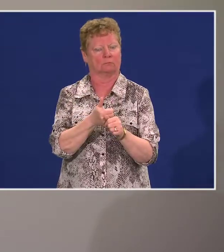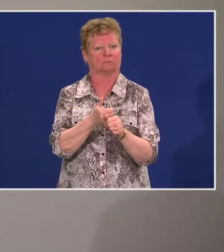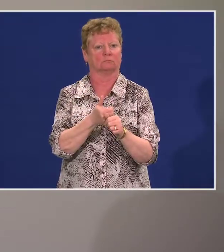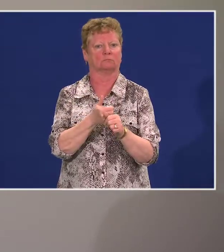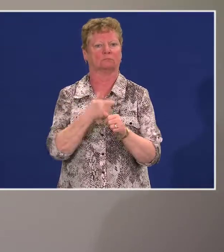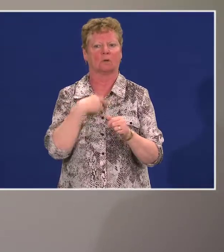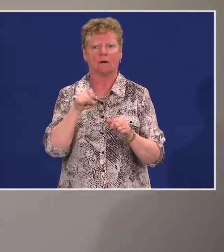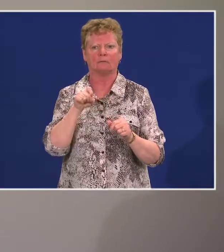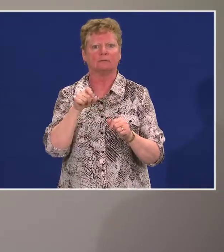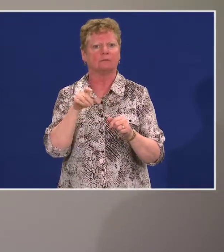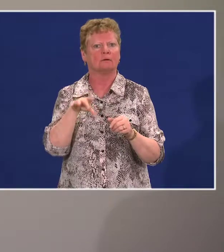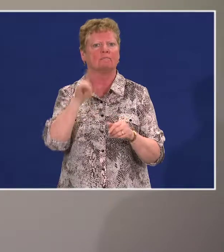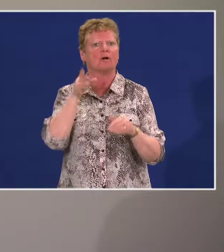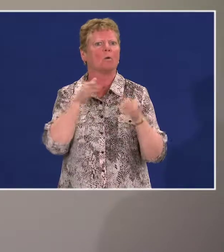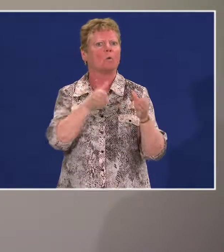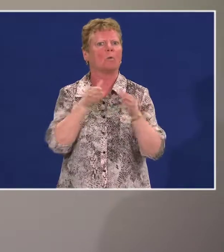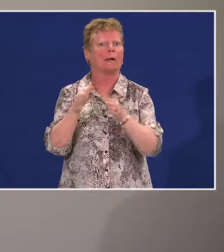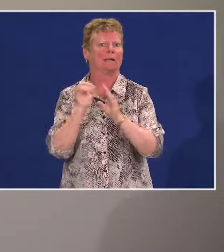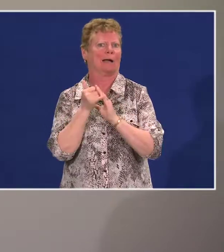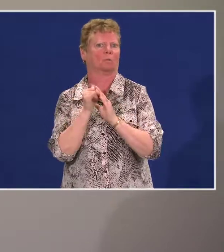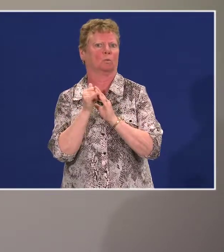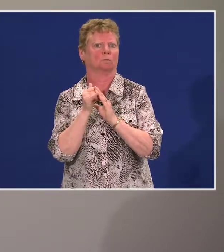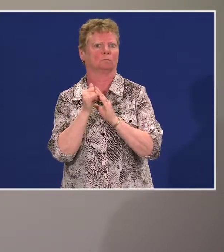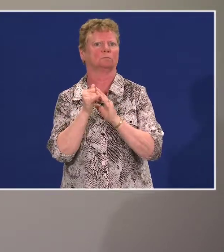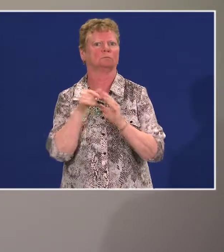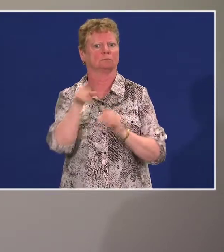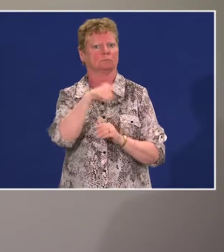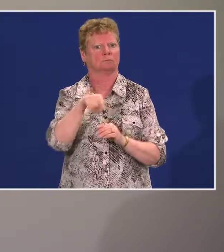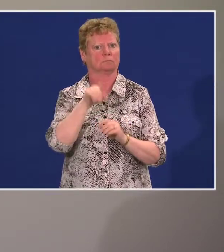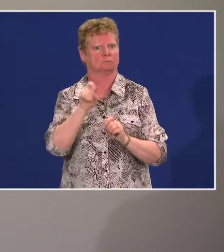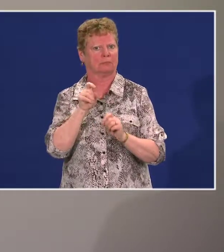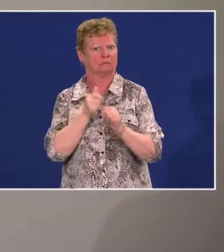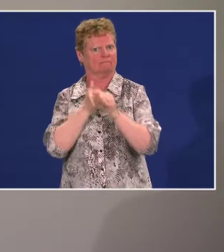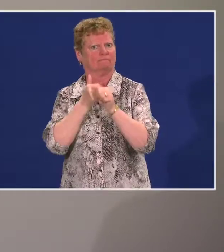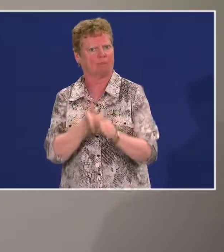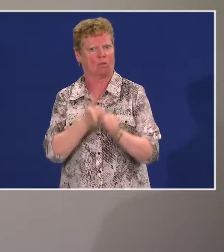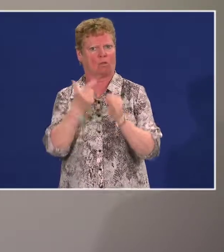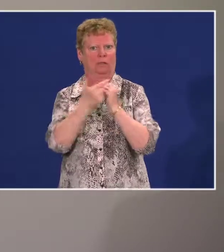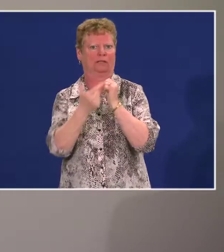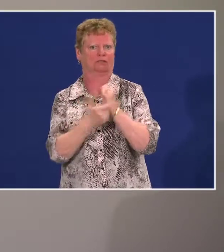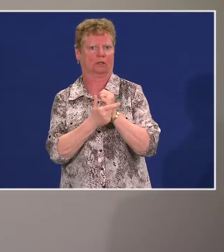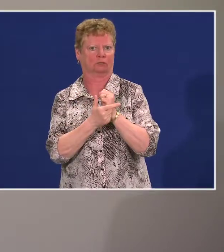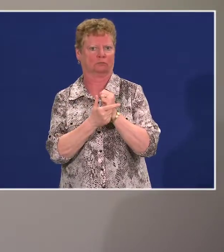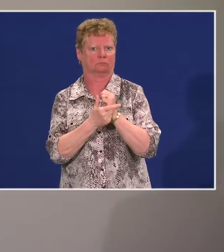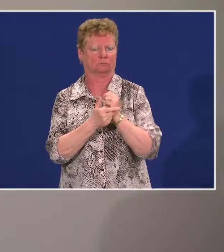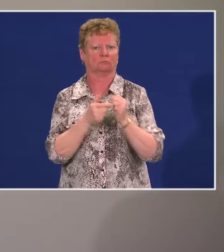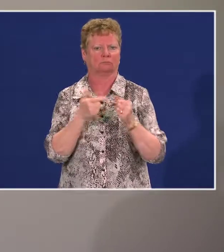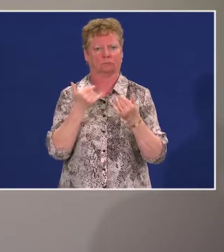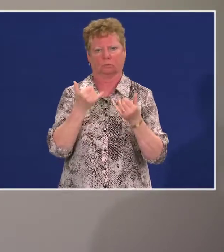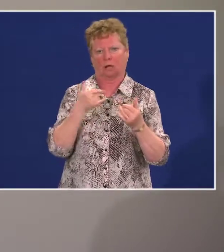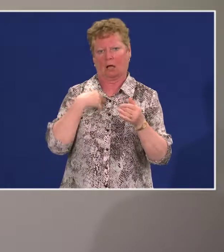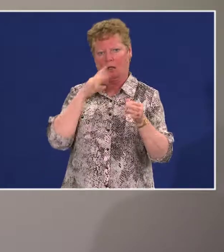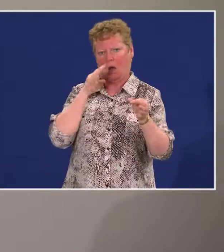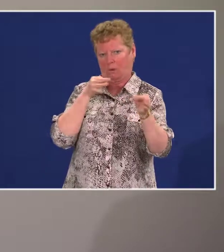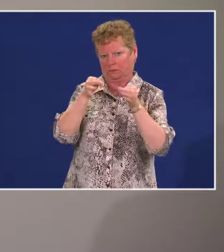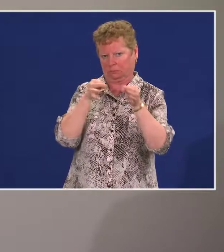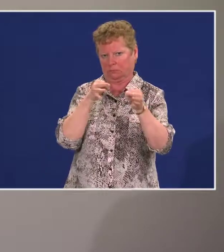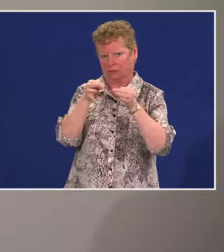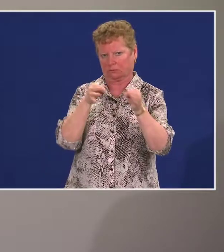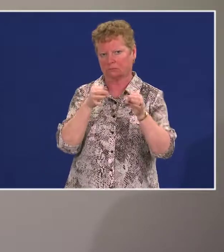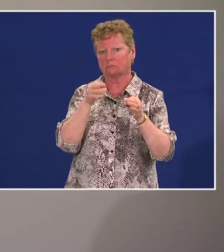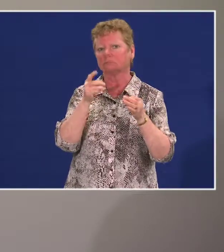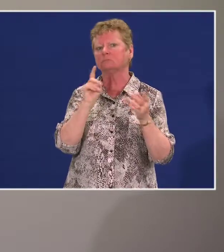find ways and means for them to comply with the legislation. So, we're going to go through what some of those are.